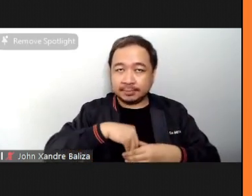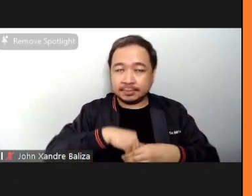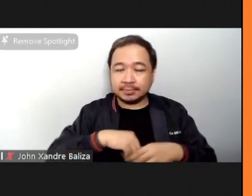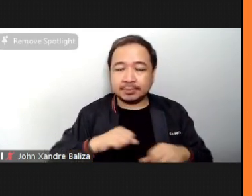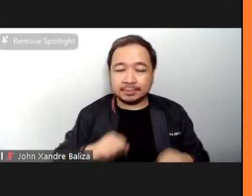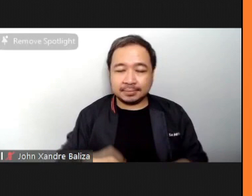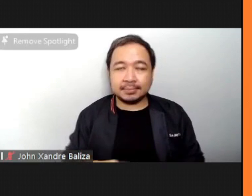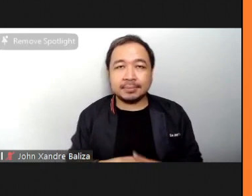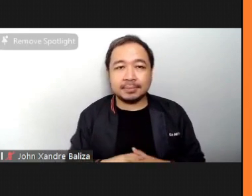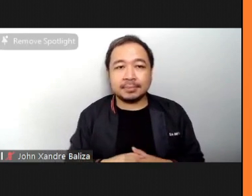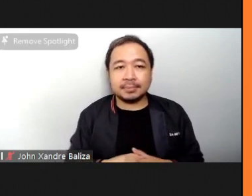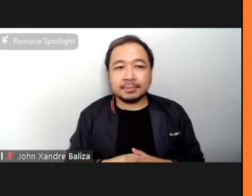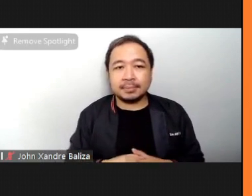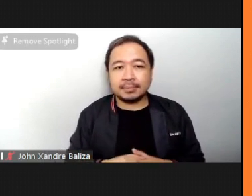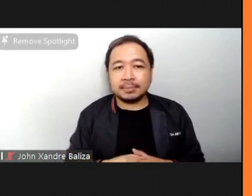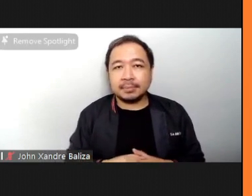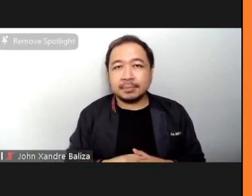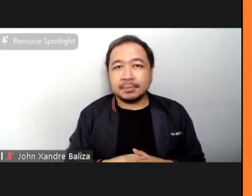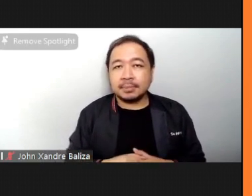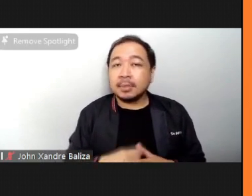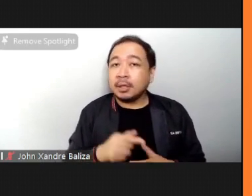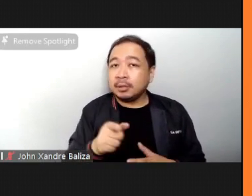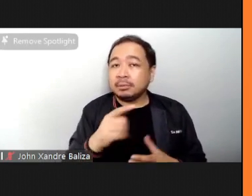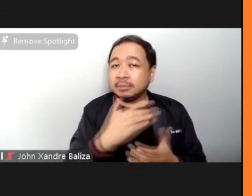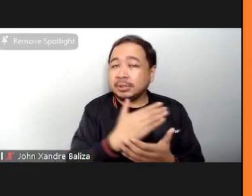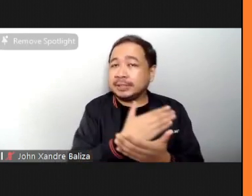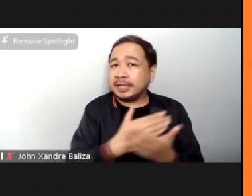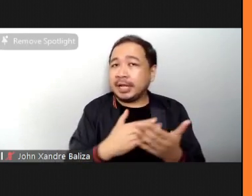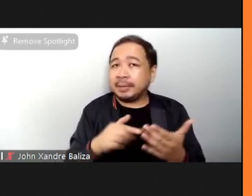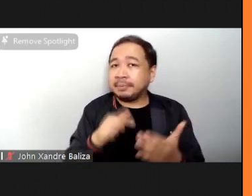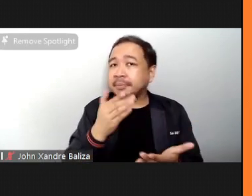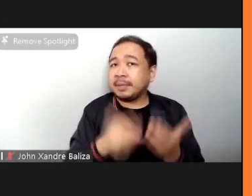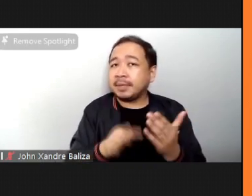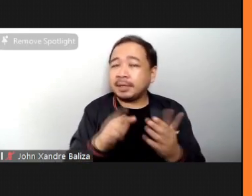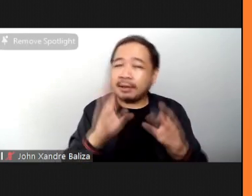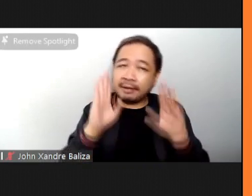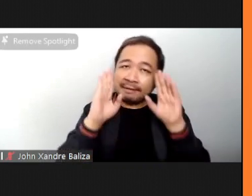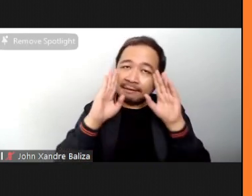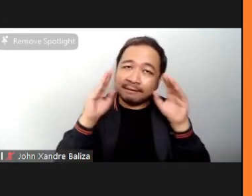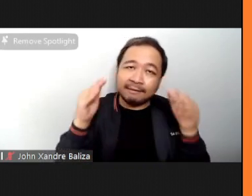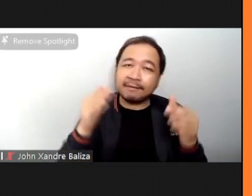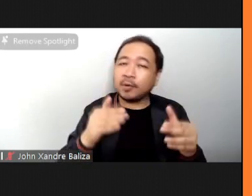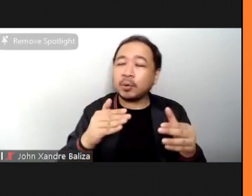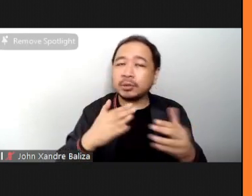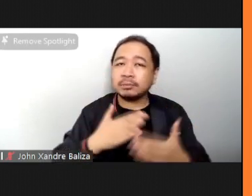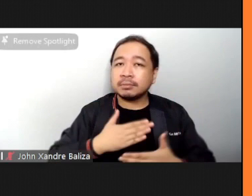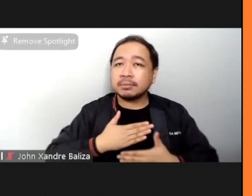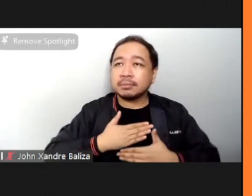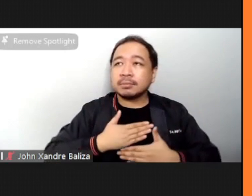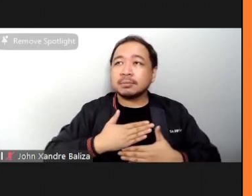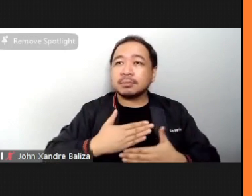And some of you might even focus on the sound of your breath if you can hear your breathing.